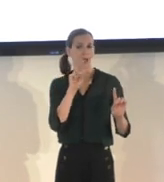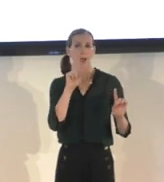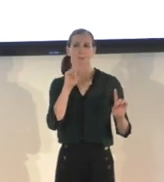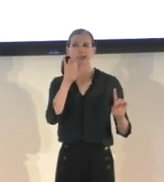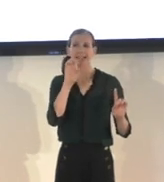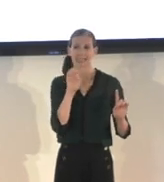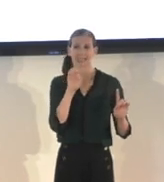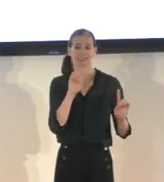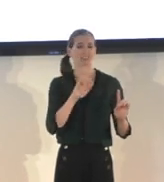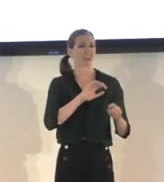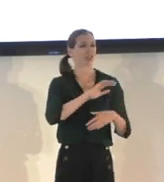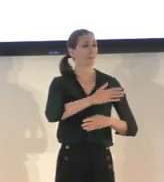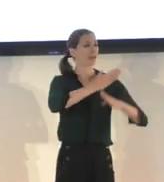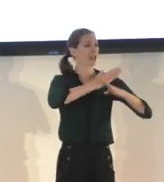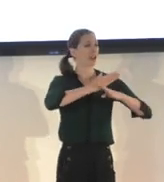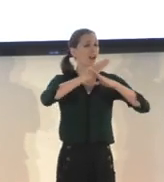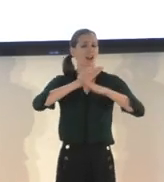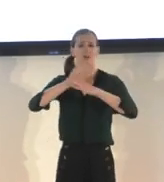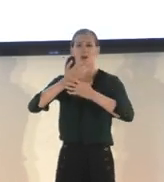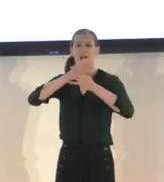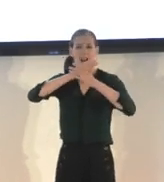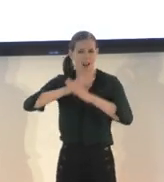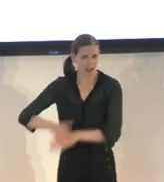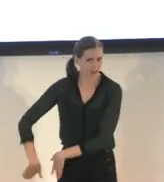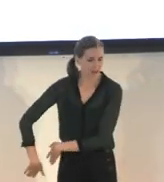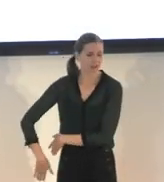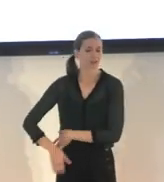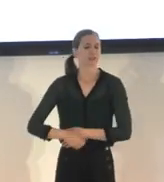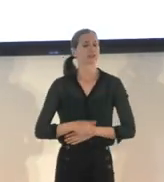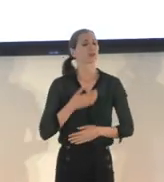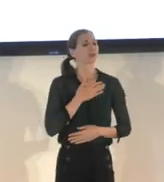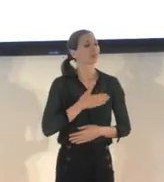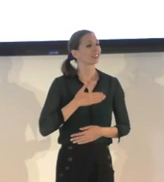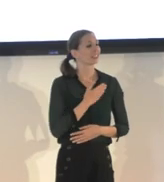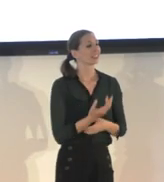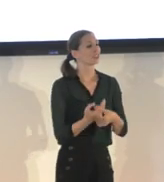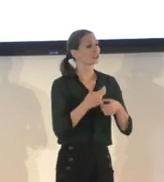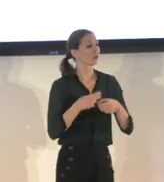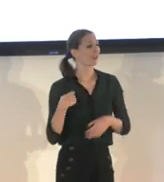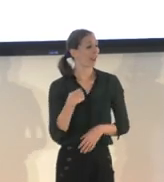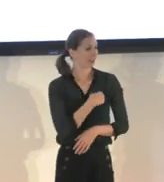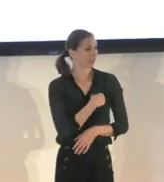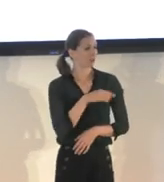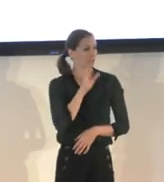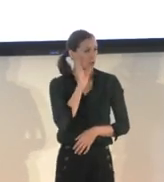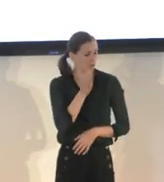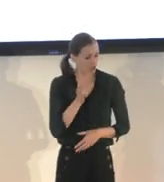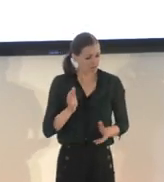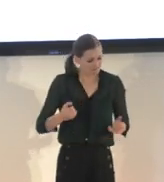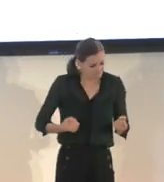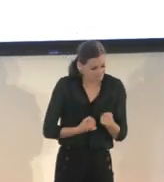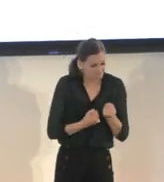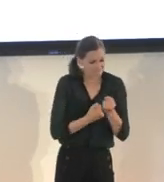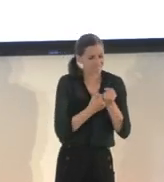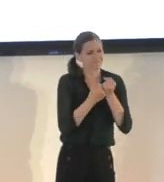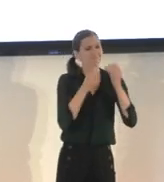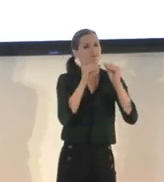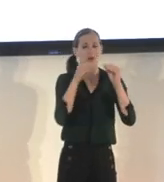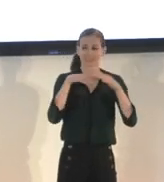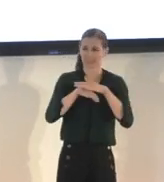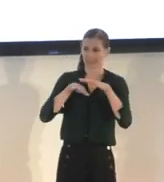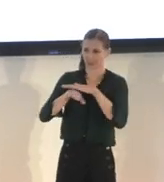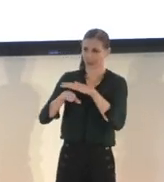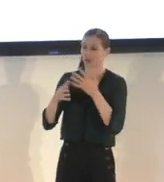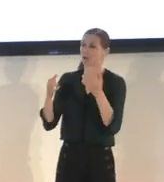prevent barriers as well. So join us in advocating for accessibility everywhere you can. We want more teams to create